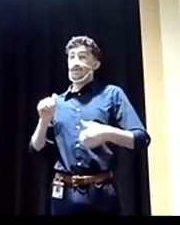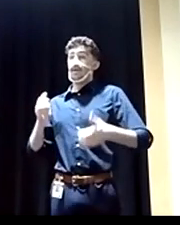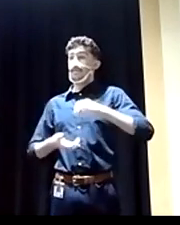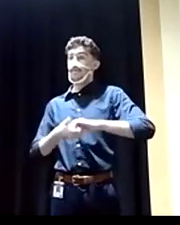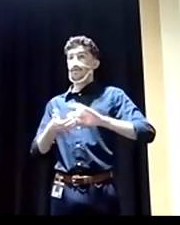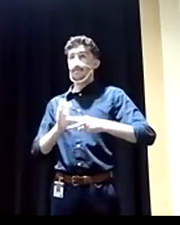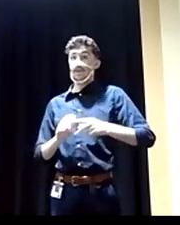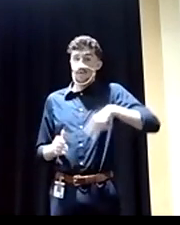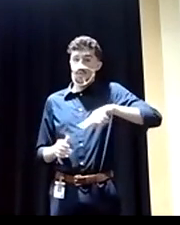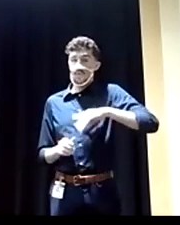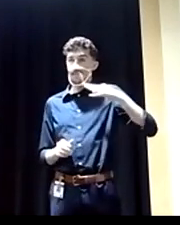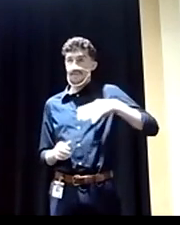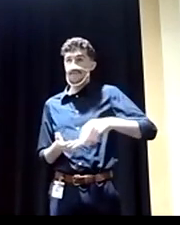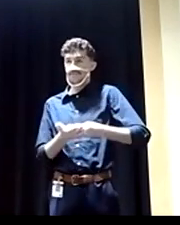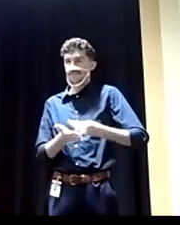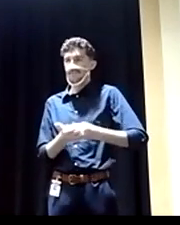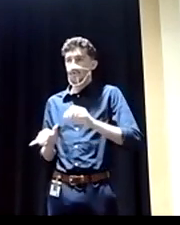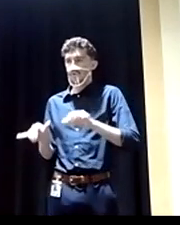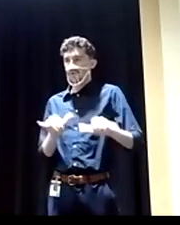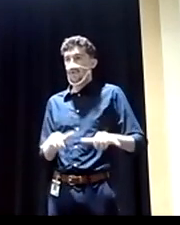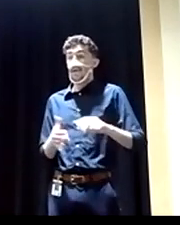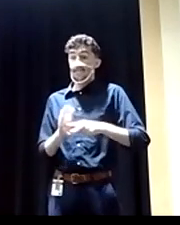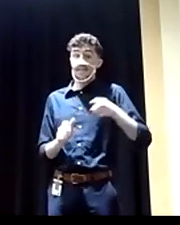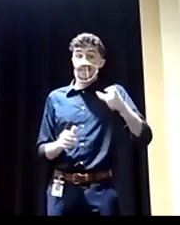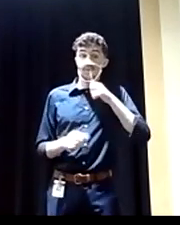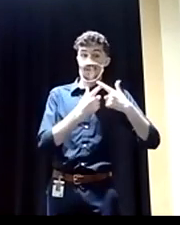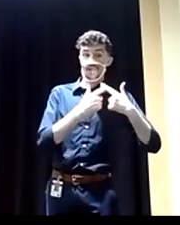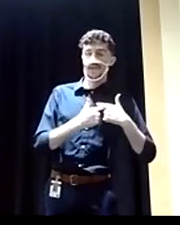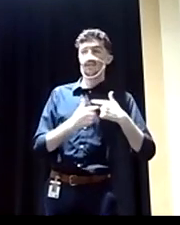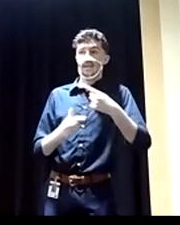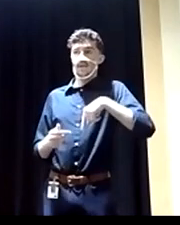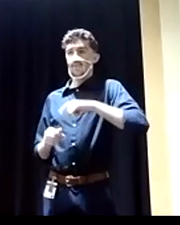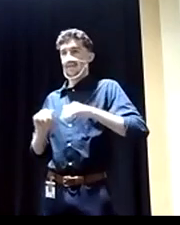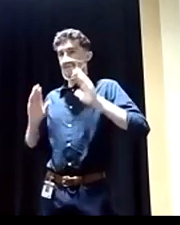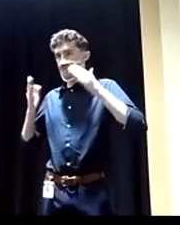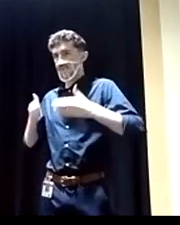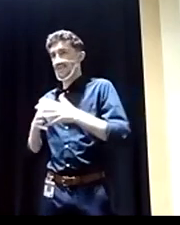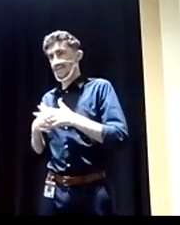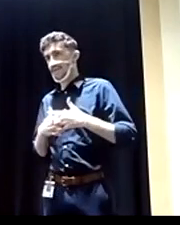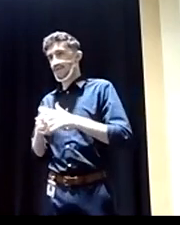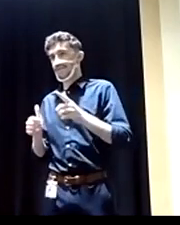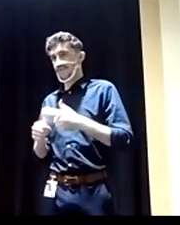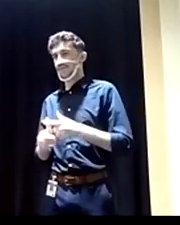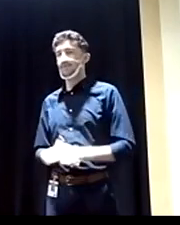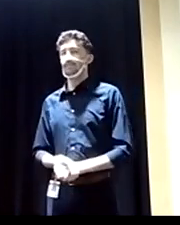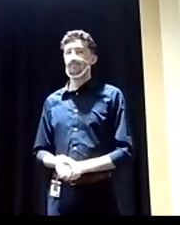we make money too, so they don't need us as much, and we can focus on America first.